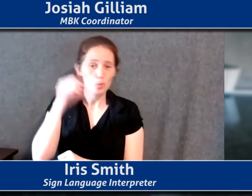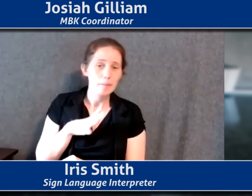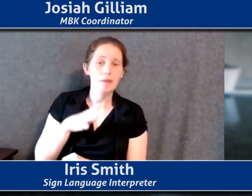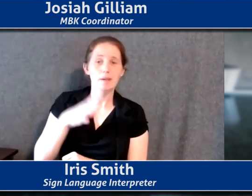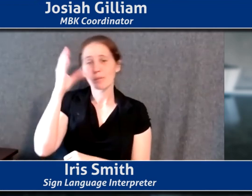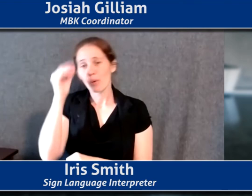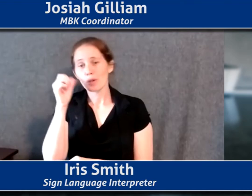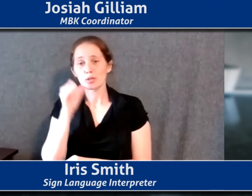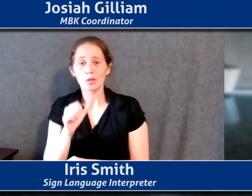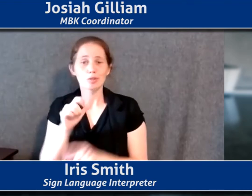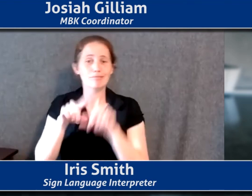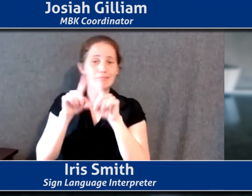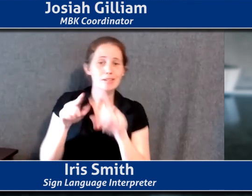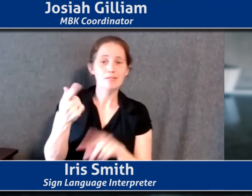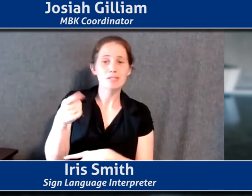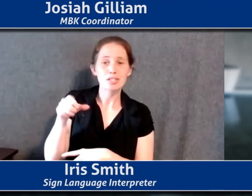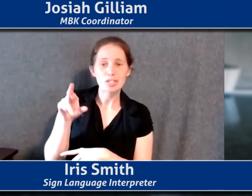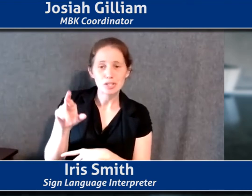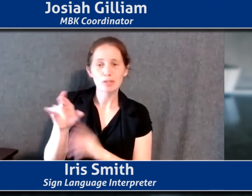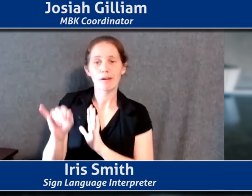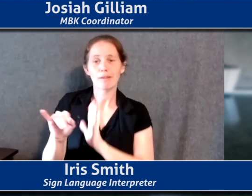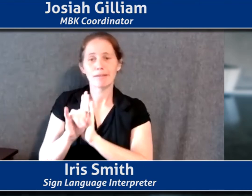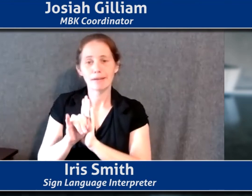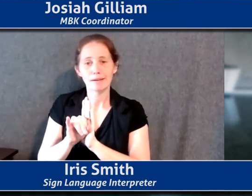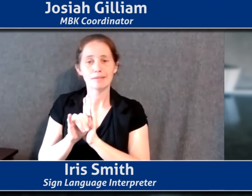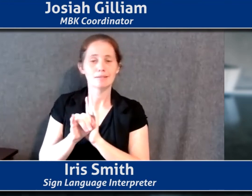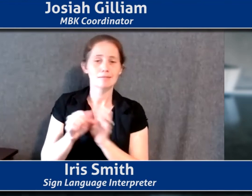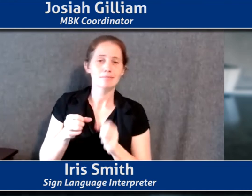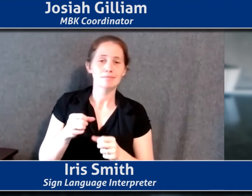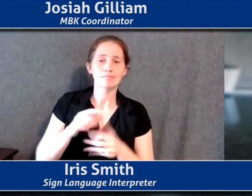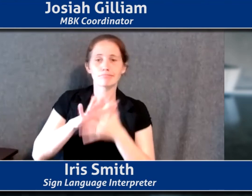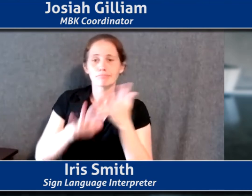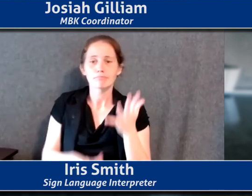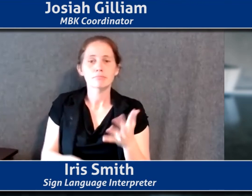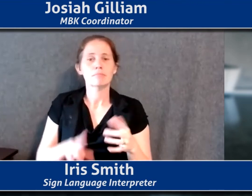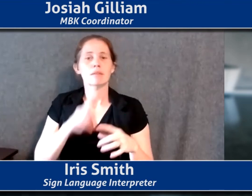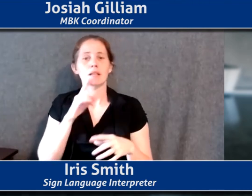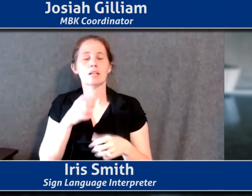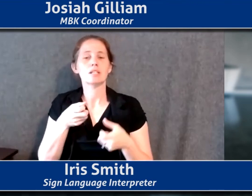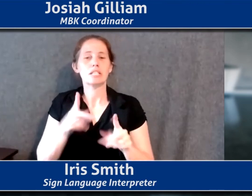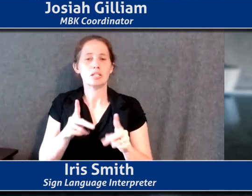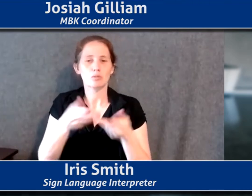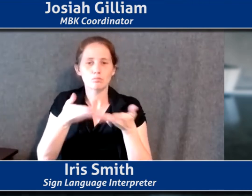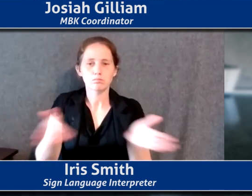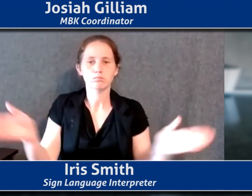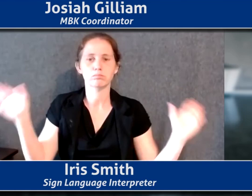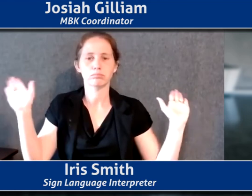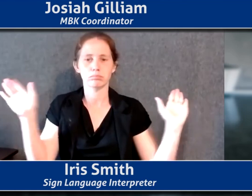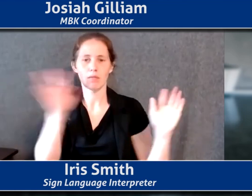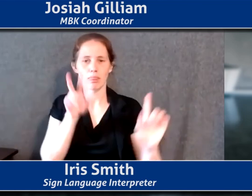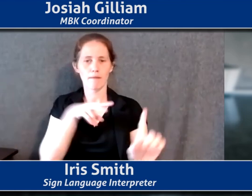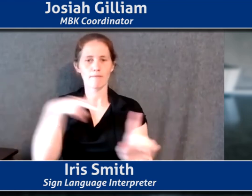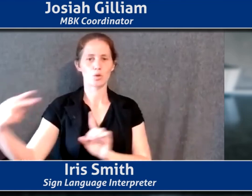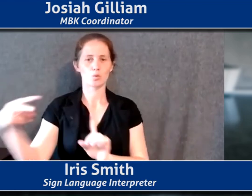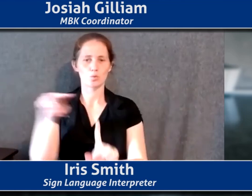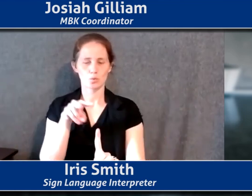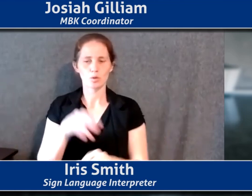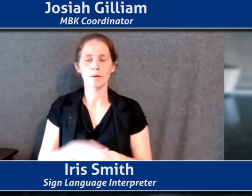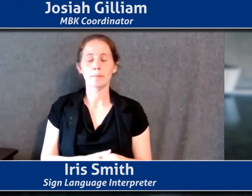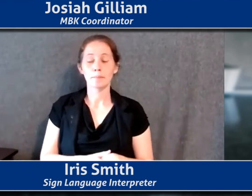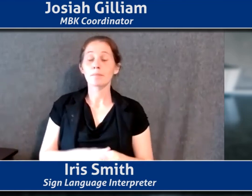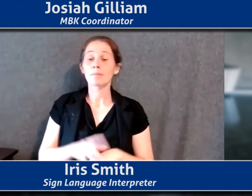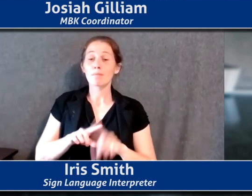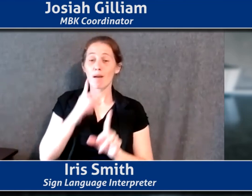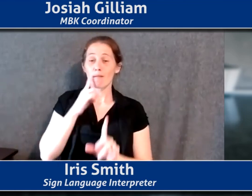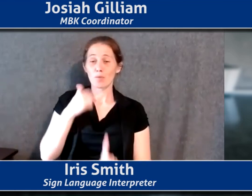all gender identities and expressions as it was. It was a chance to kind of broaden, you know, broaden the scope. Um, and, and yet for